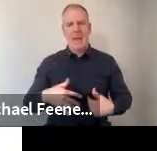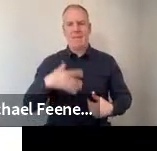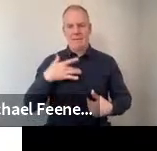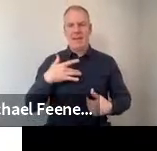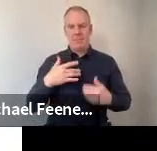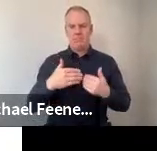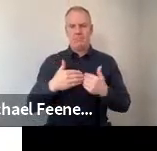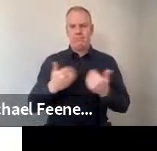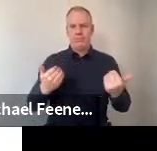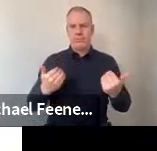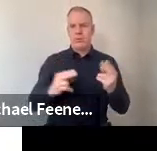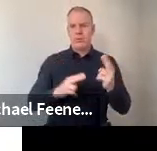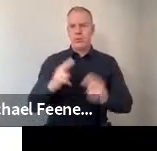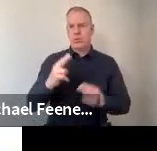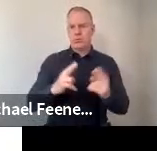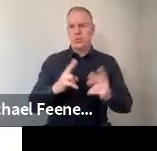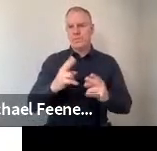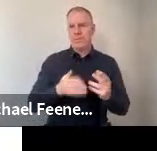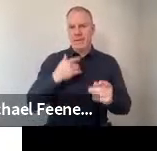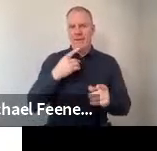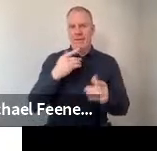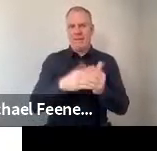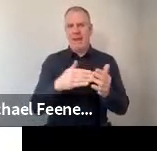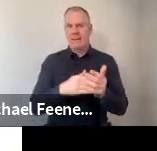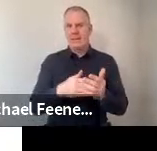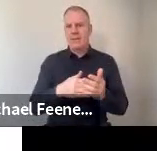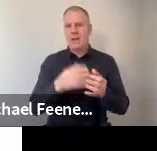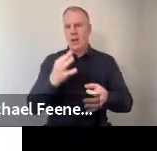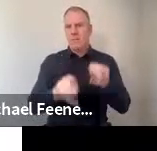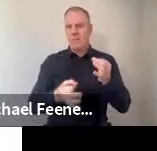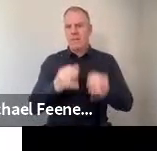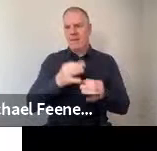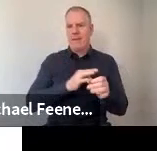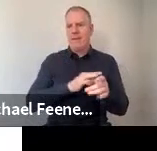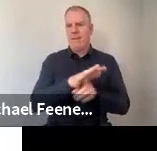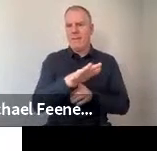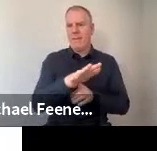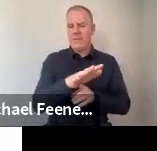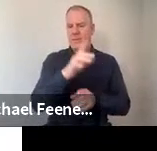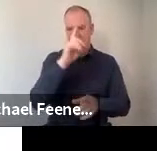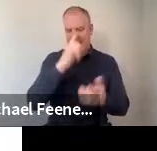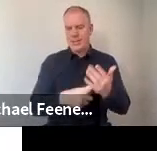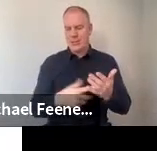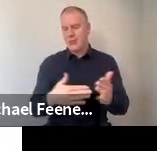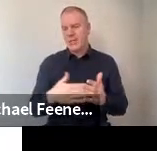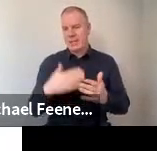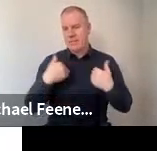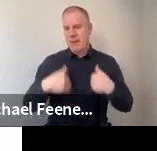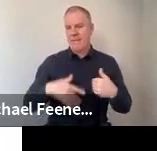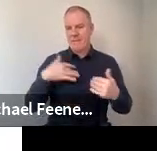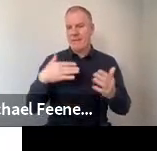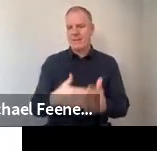women, in terms of those that believe the government was being driven by political considerations.